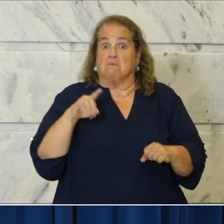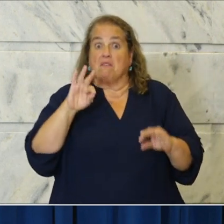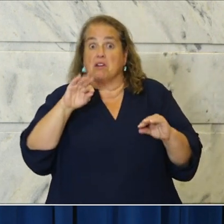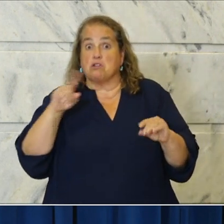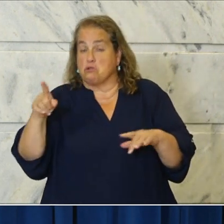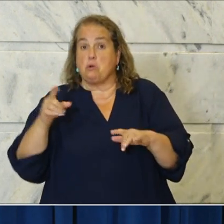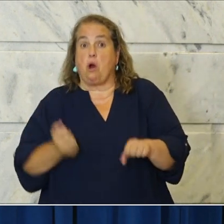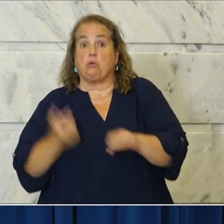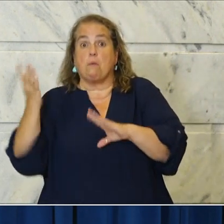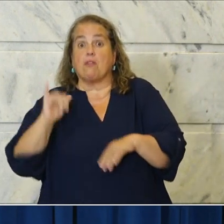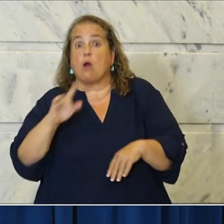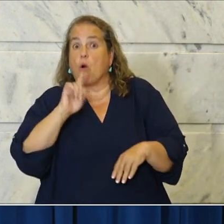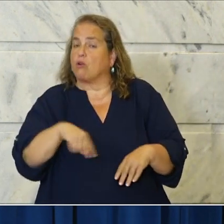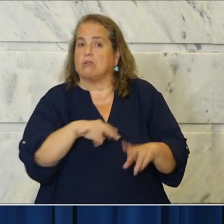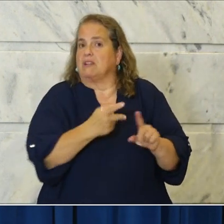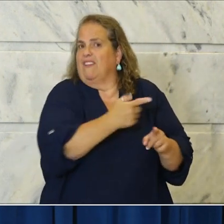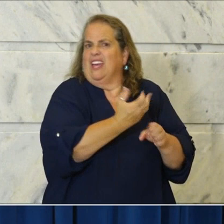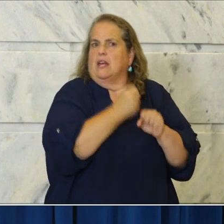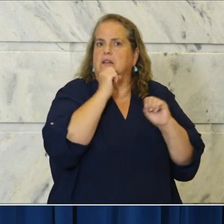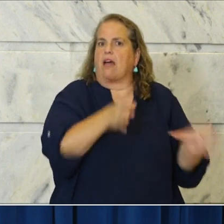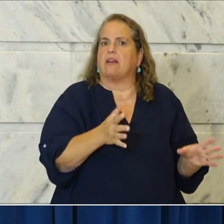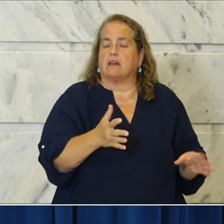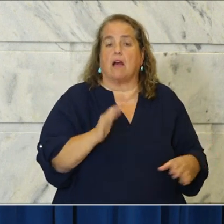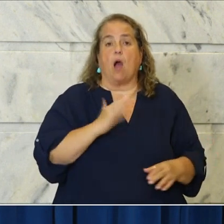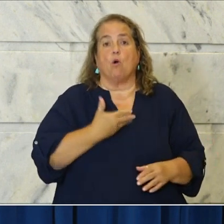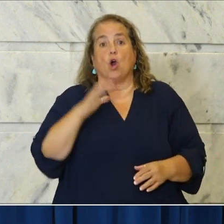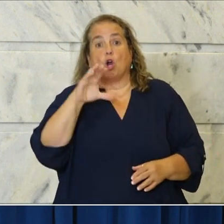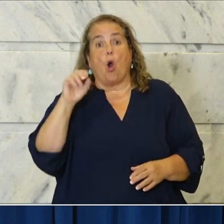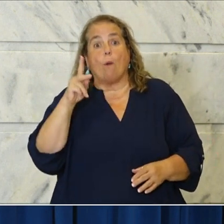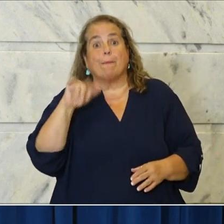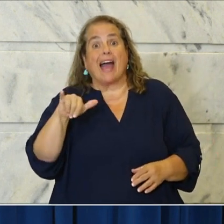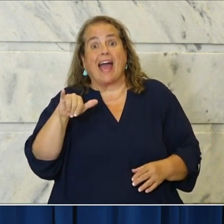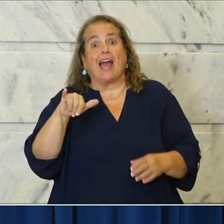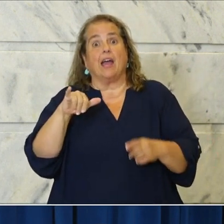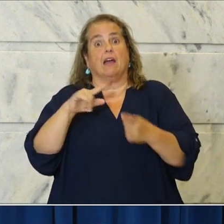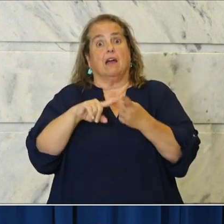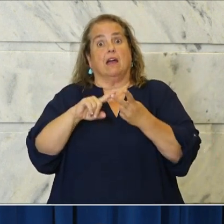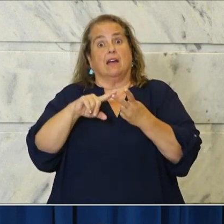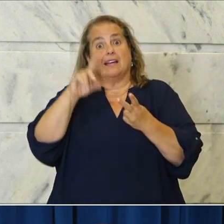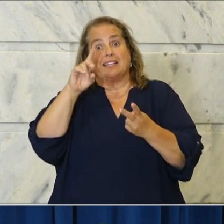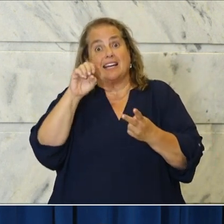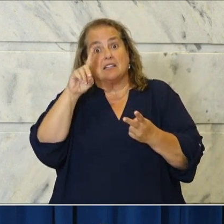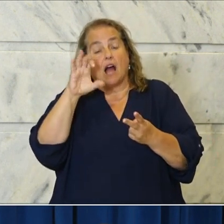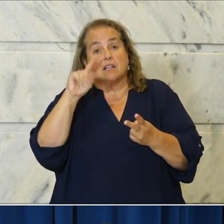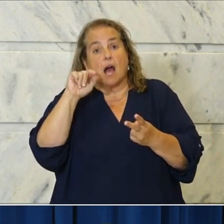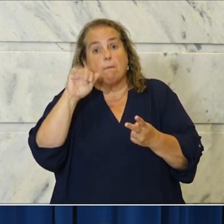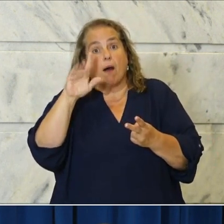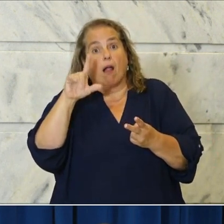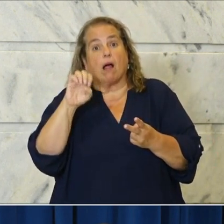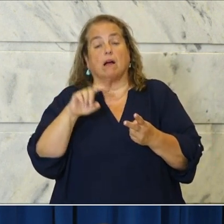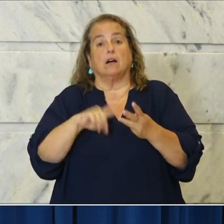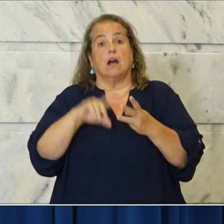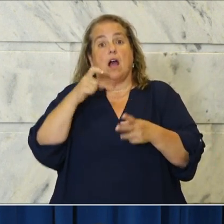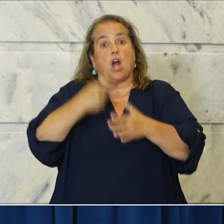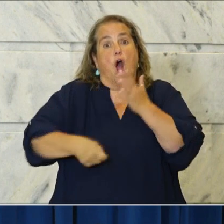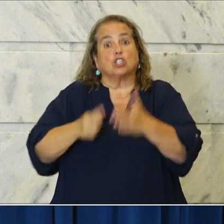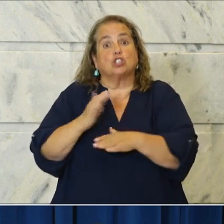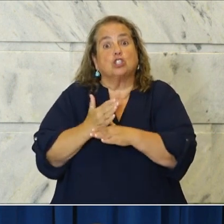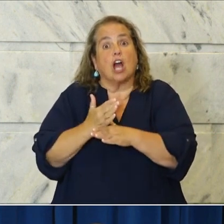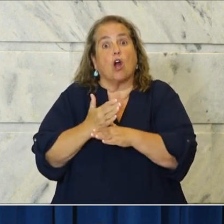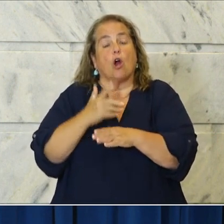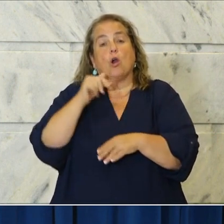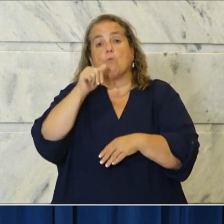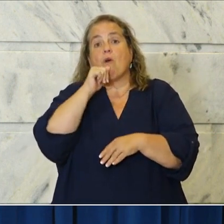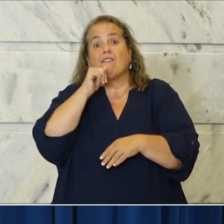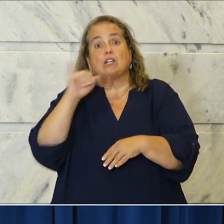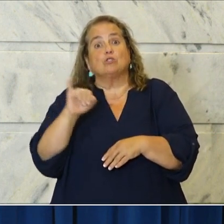It would also eliminate my waiver of copay deductibles and cost sharing and diagnostic testing fees for private insurance. It would charge